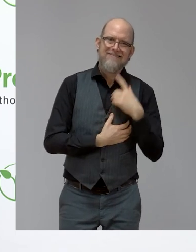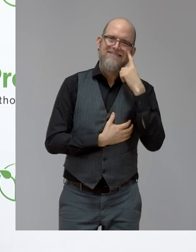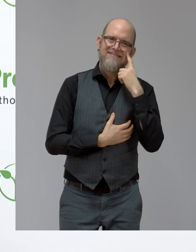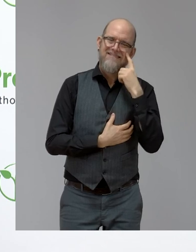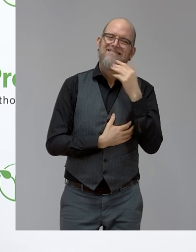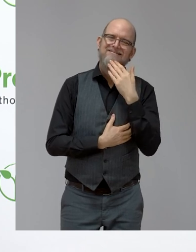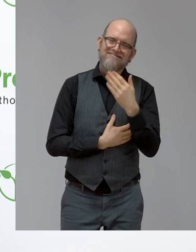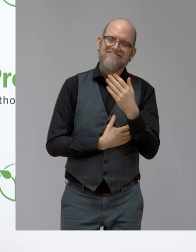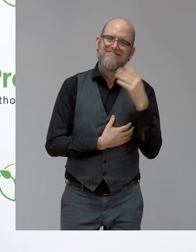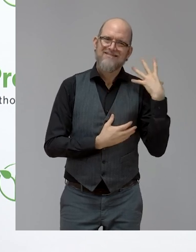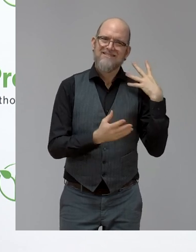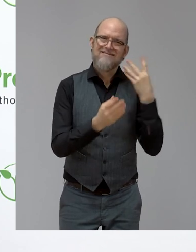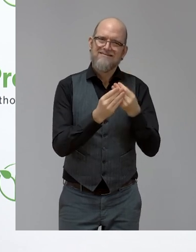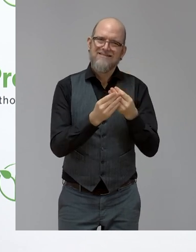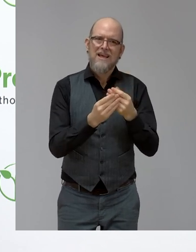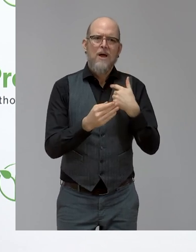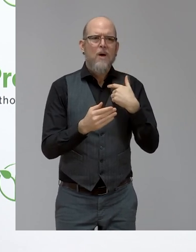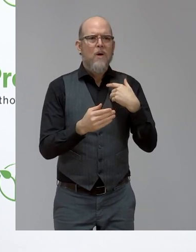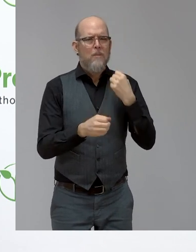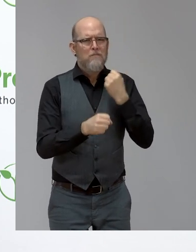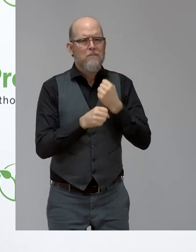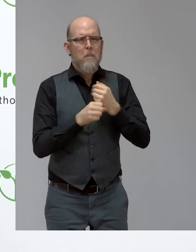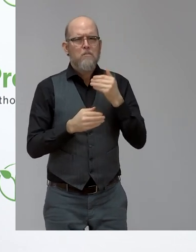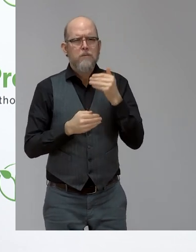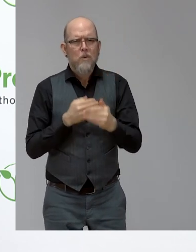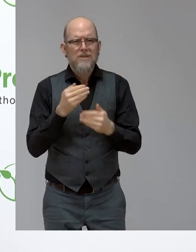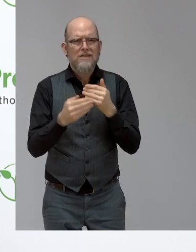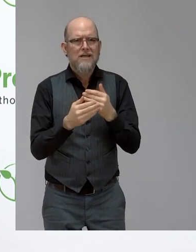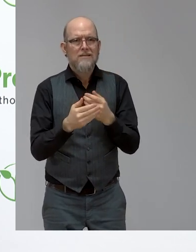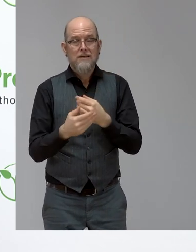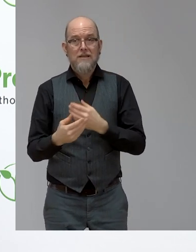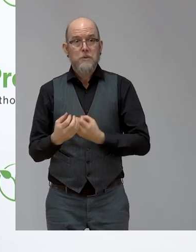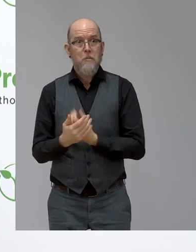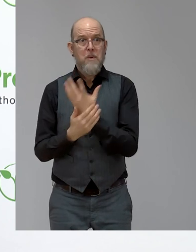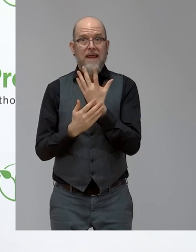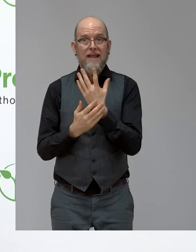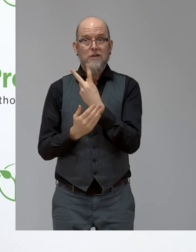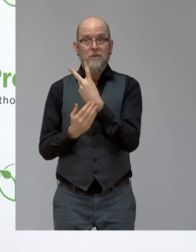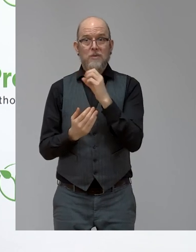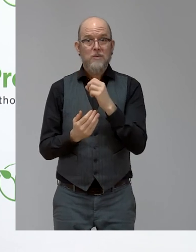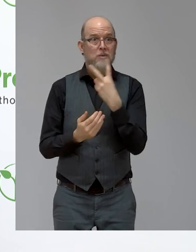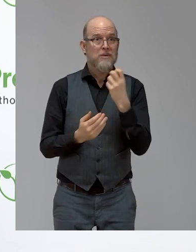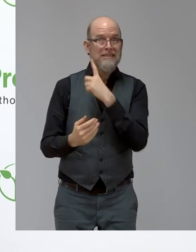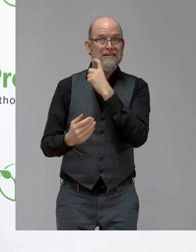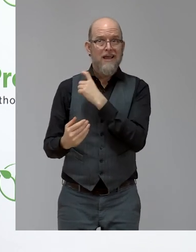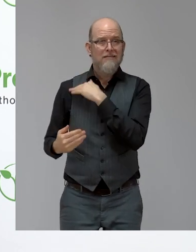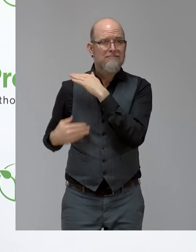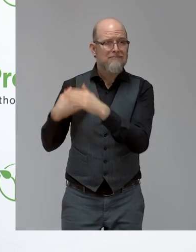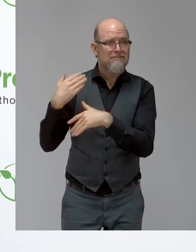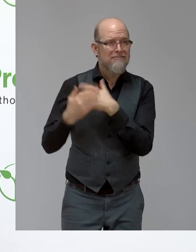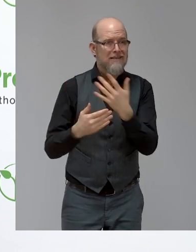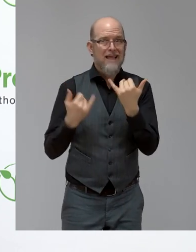process which started in spring of last year. Congratulations to the winners and please continue.